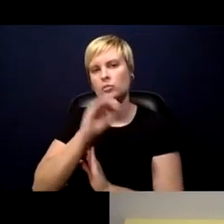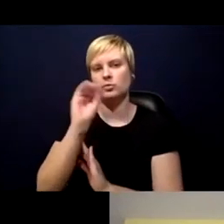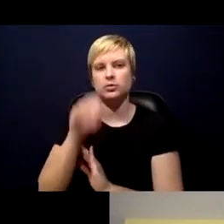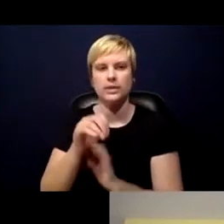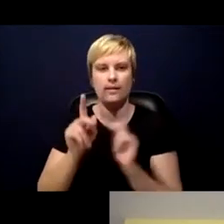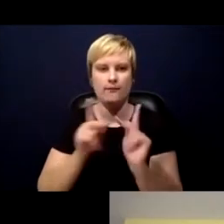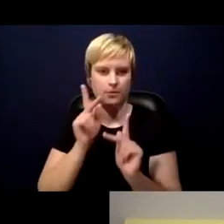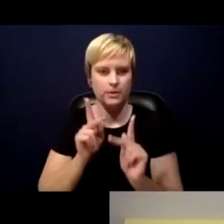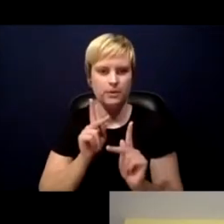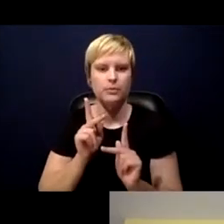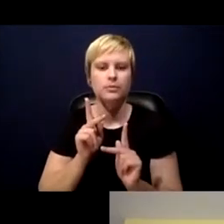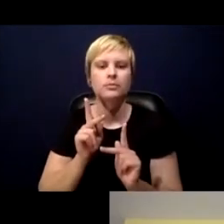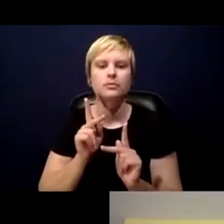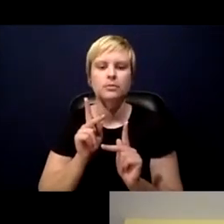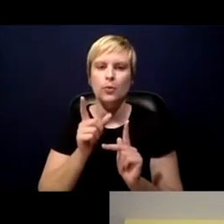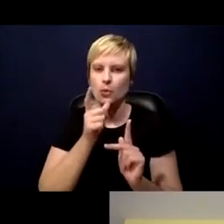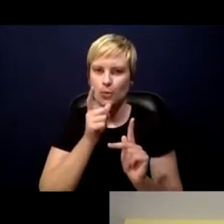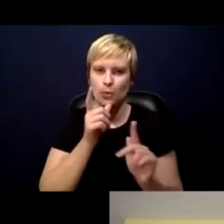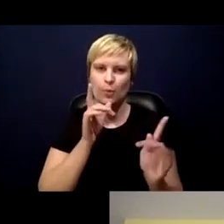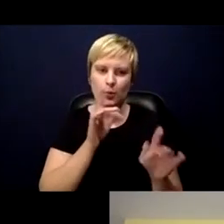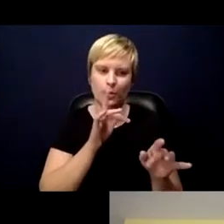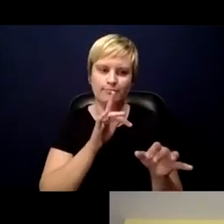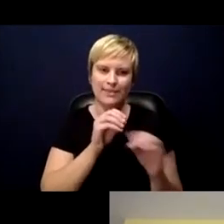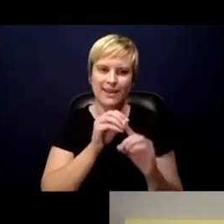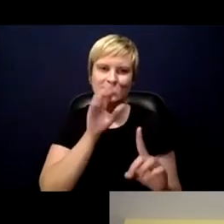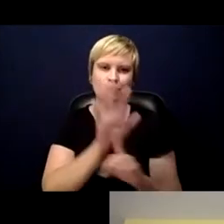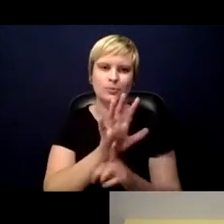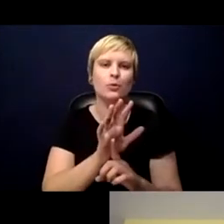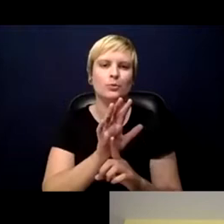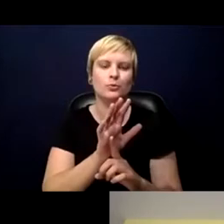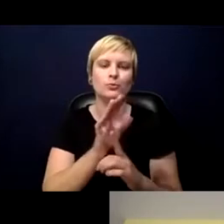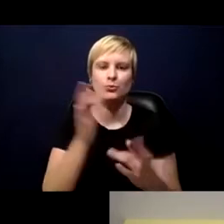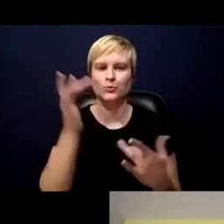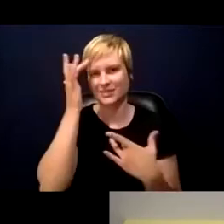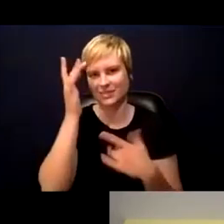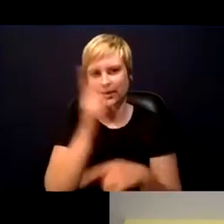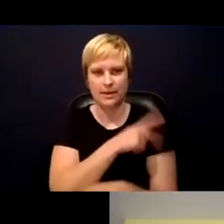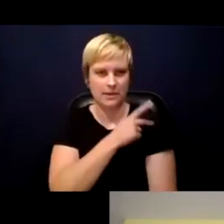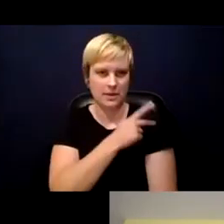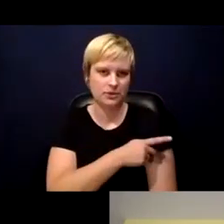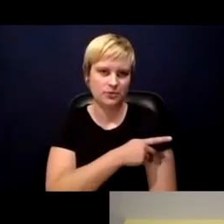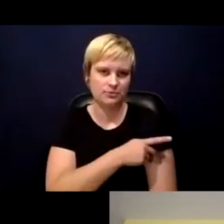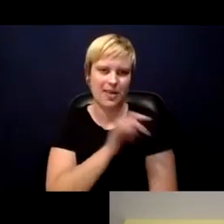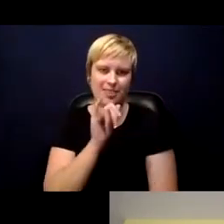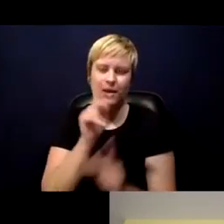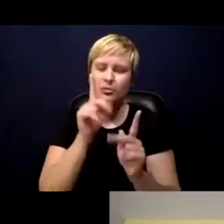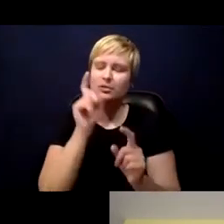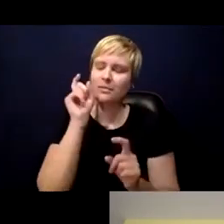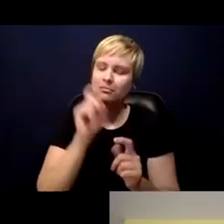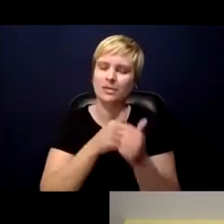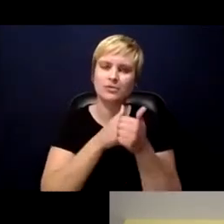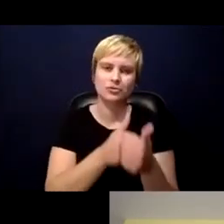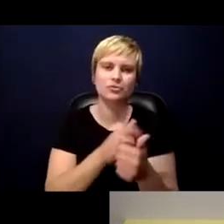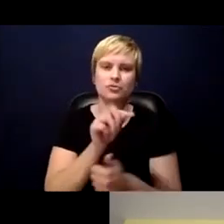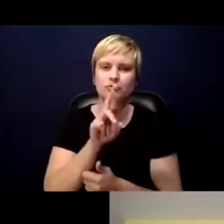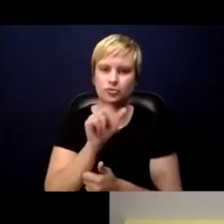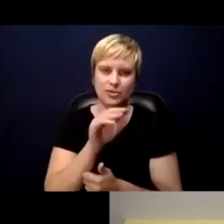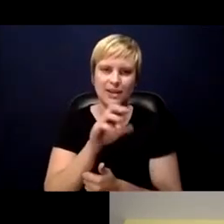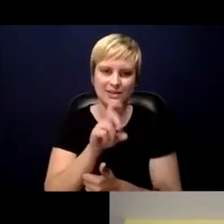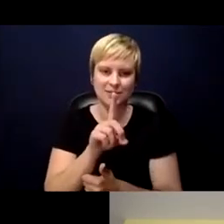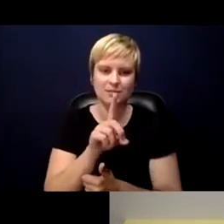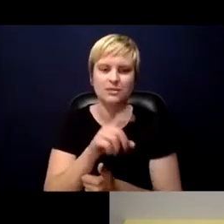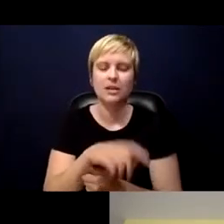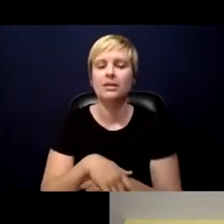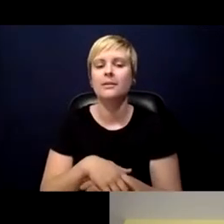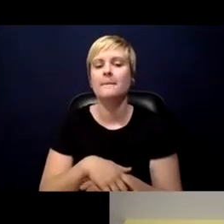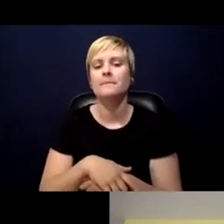into contact with a COVID-19 patient. That person must be traced because as long as there is